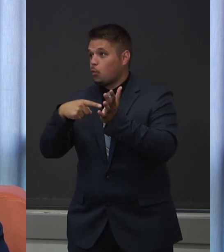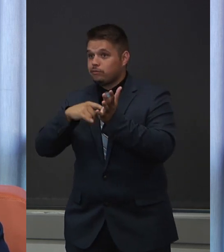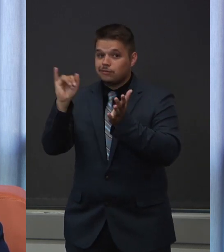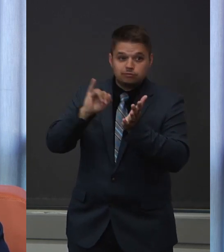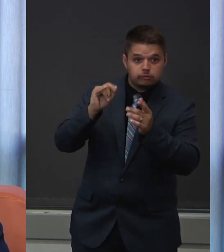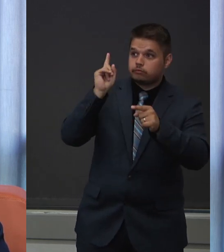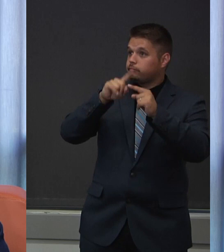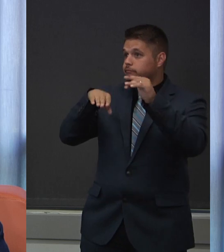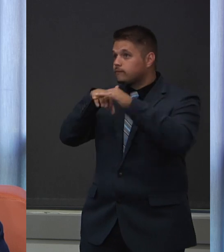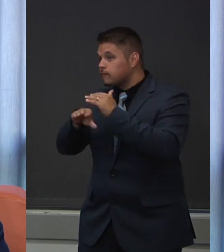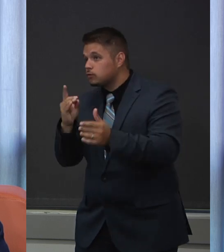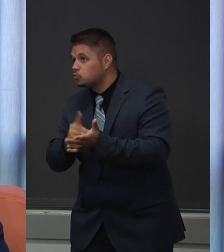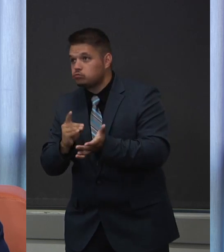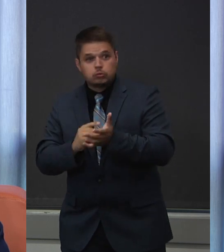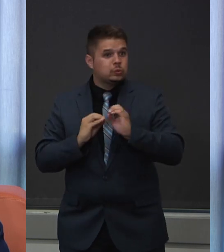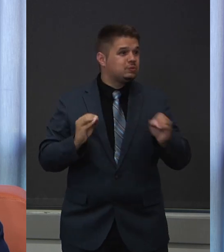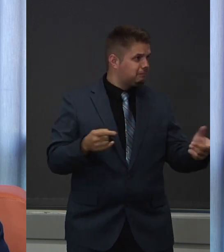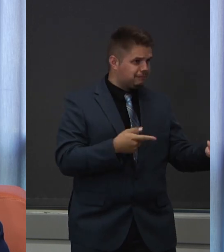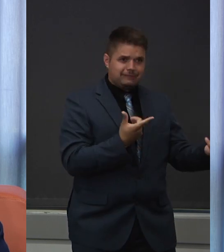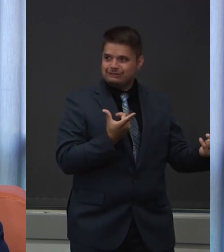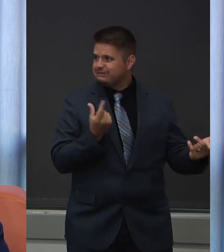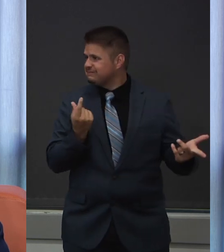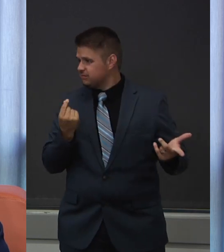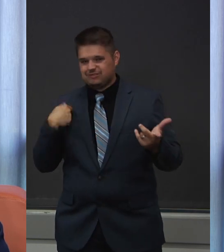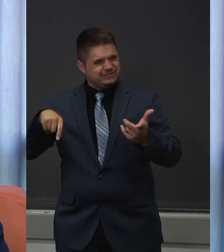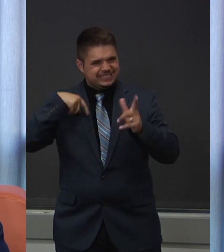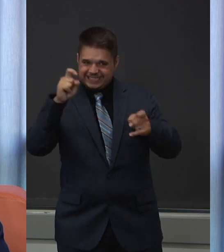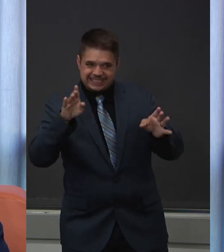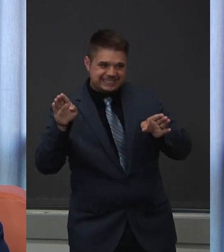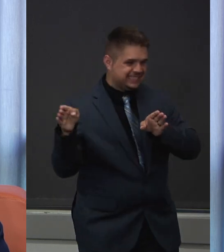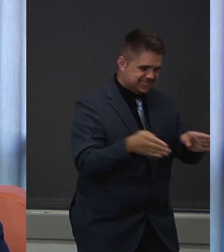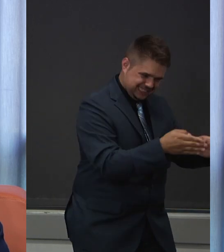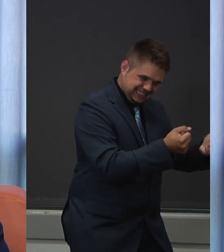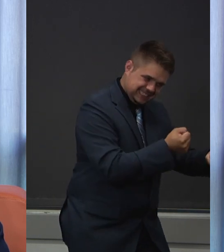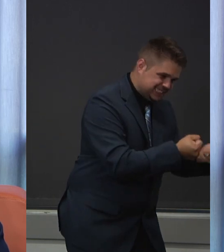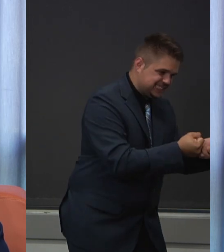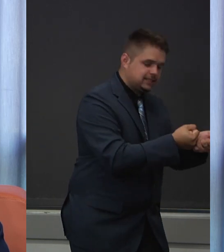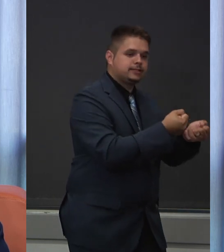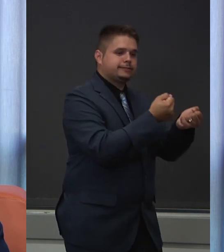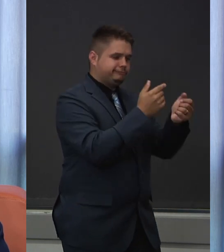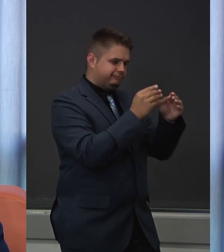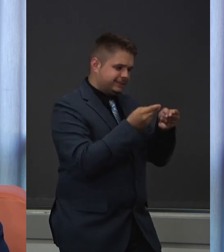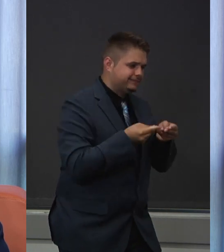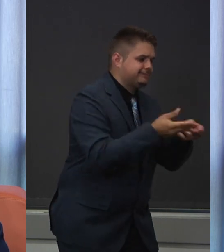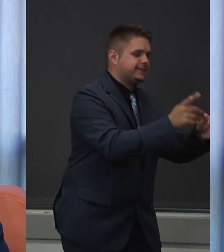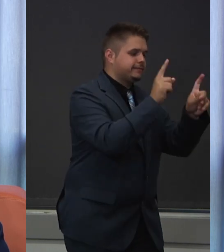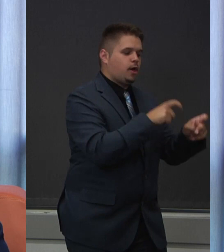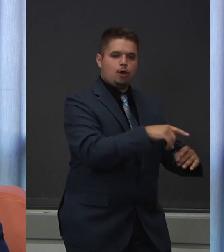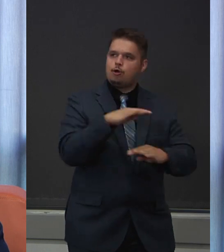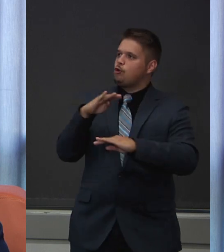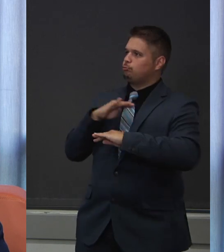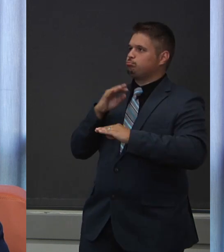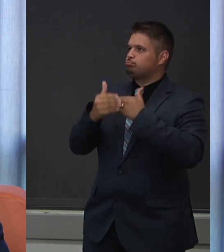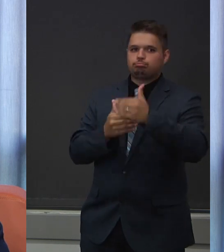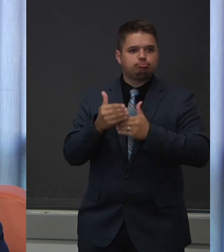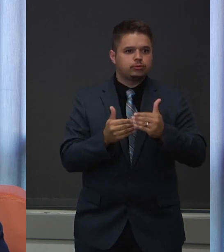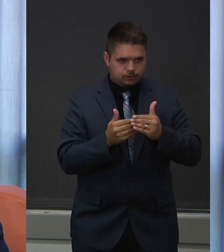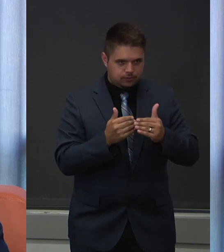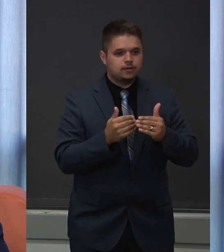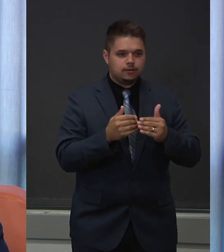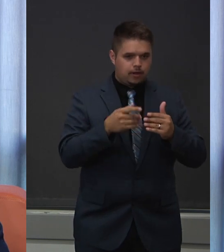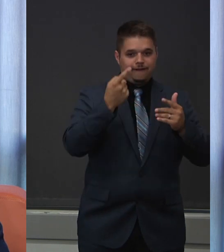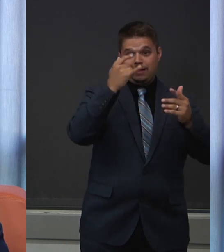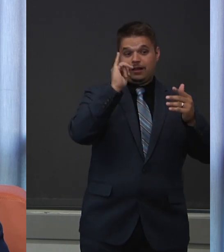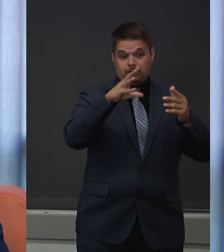a medical system. We need to look out for these folks and give them the tools and access they need to prevent more COVID-19 spread in their